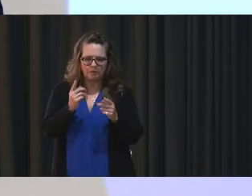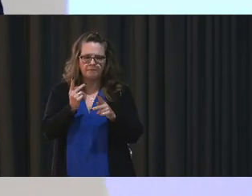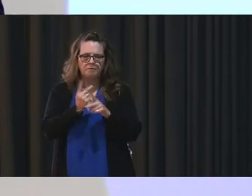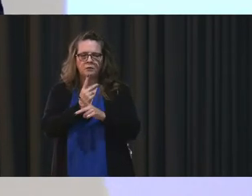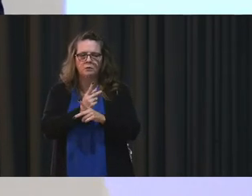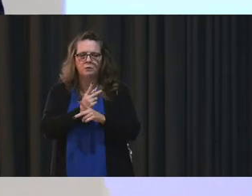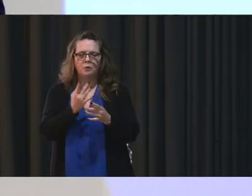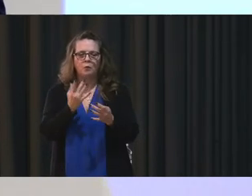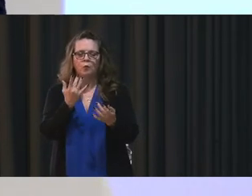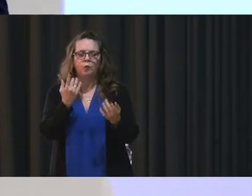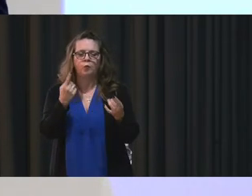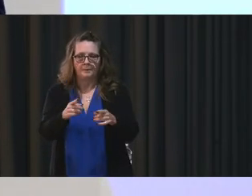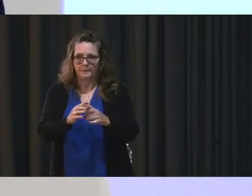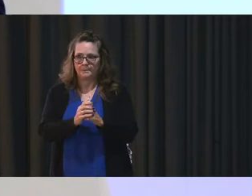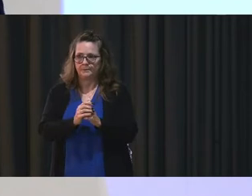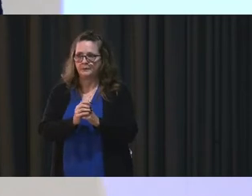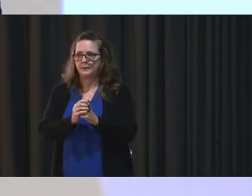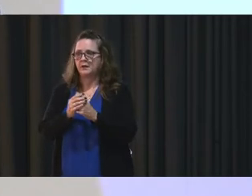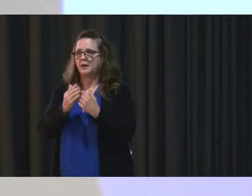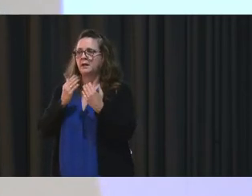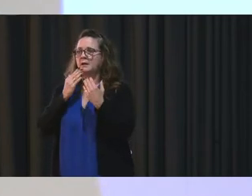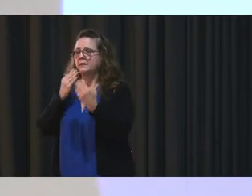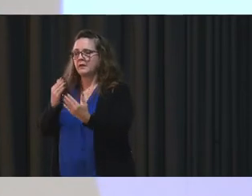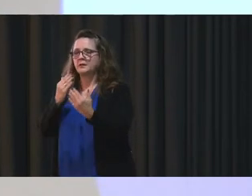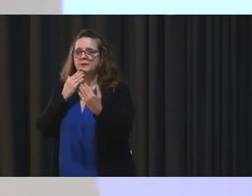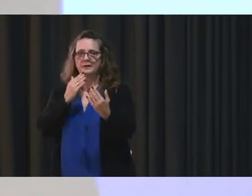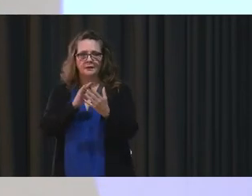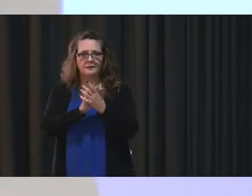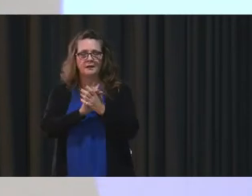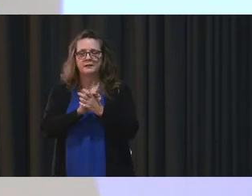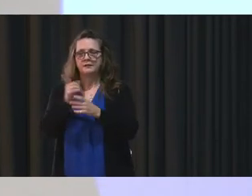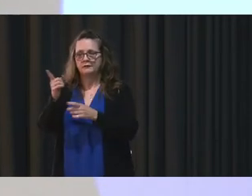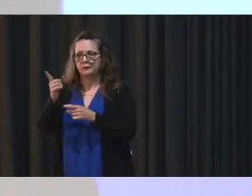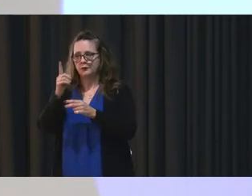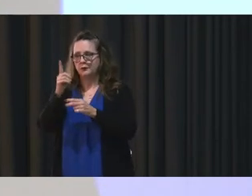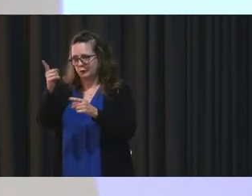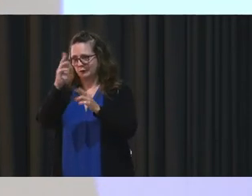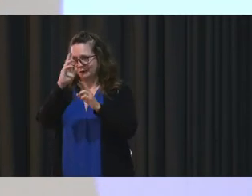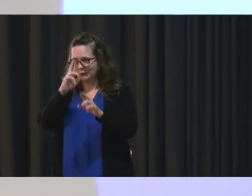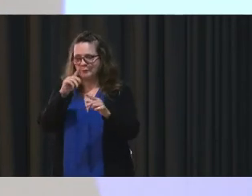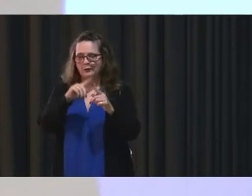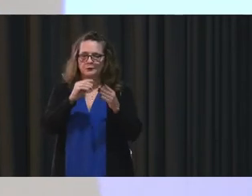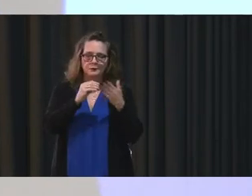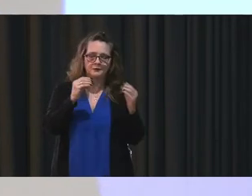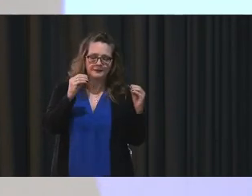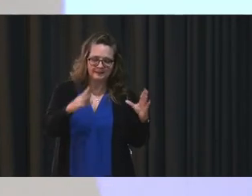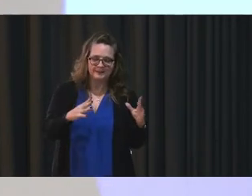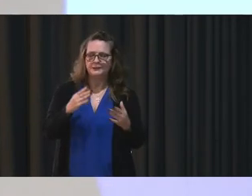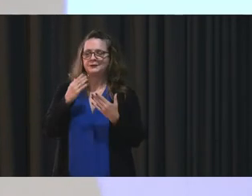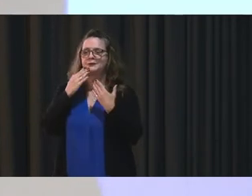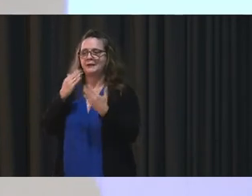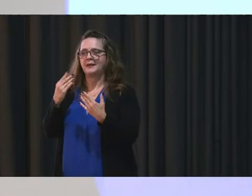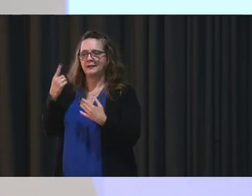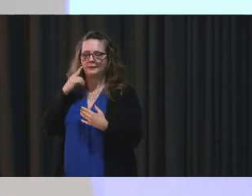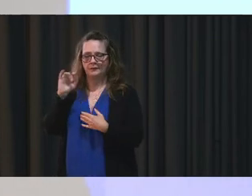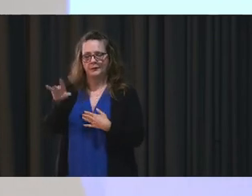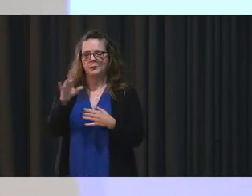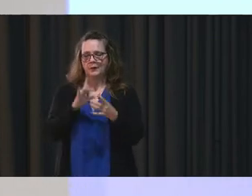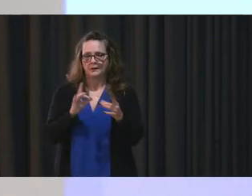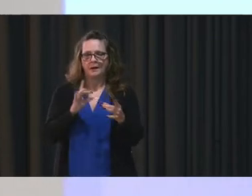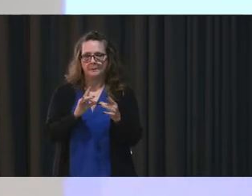is done, so thank you also for honoring your teachers, administrators, and the comments that you've made.